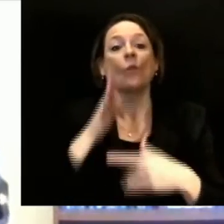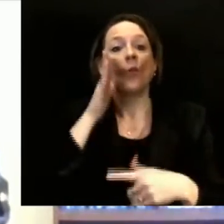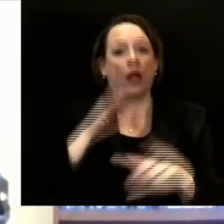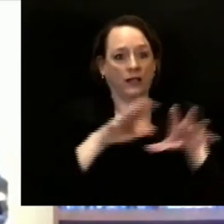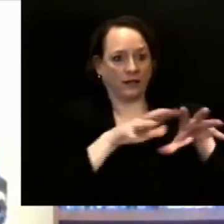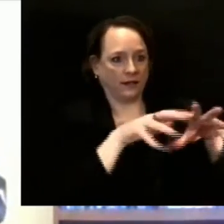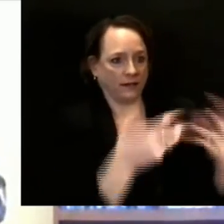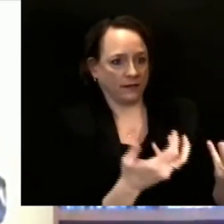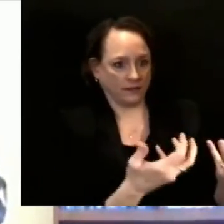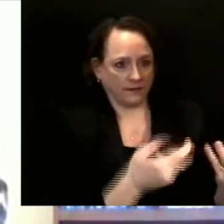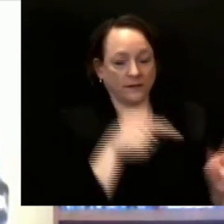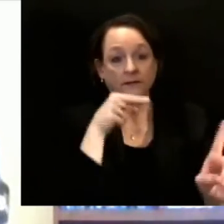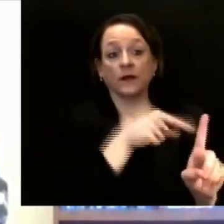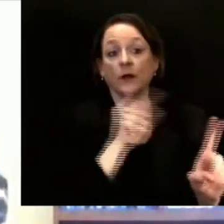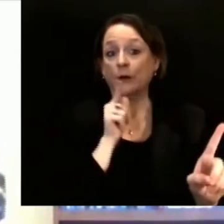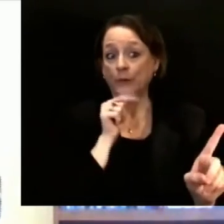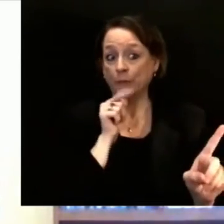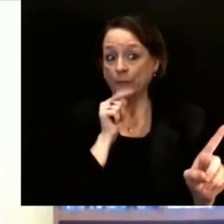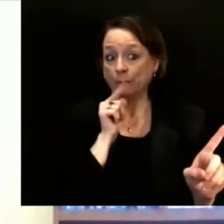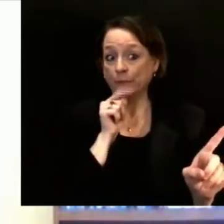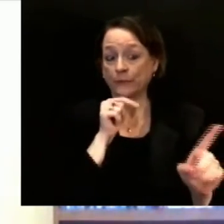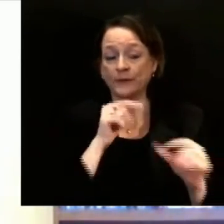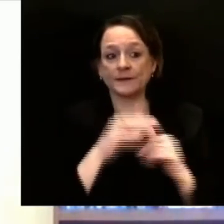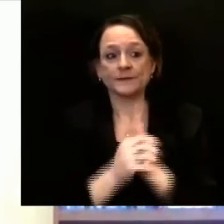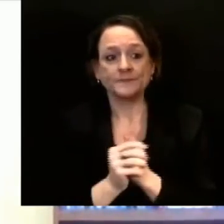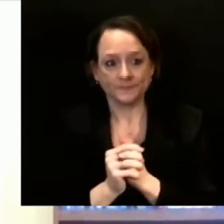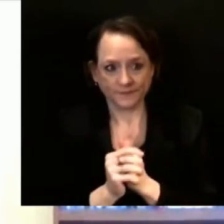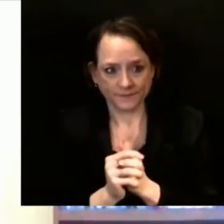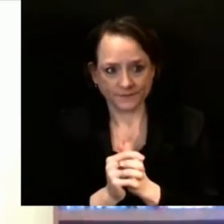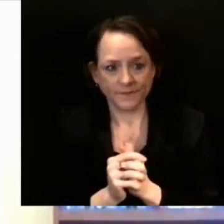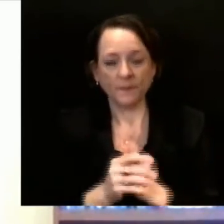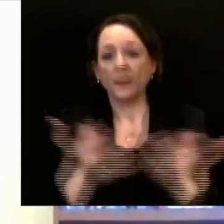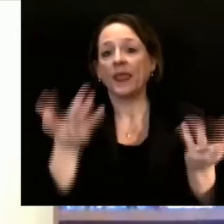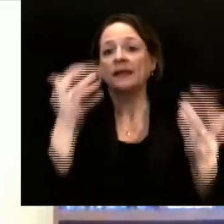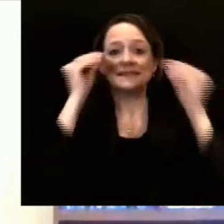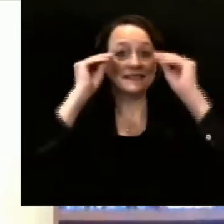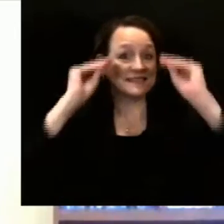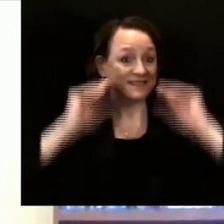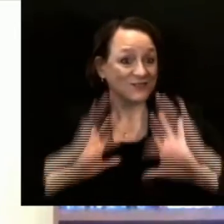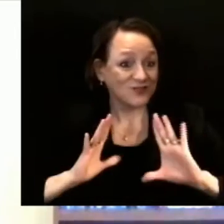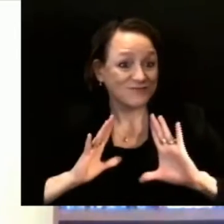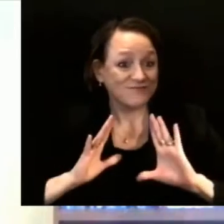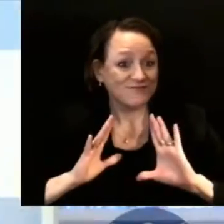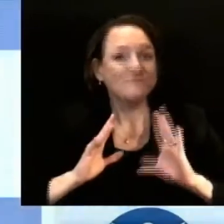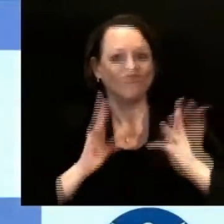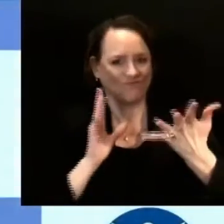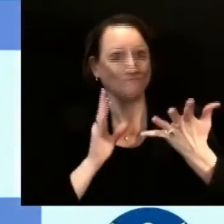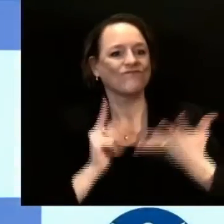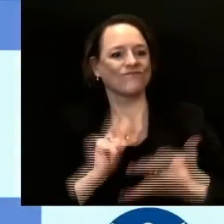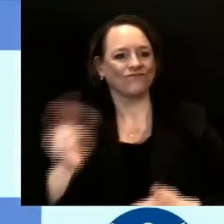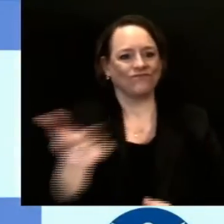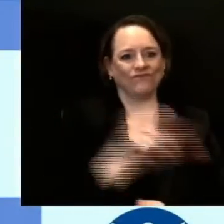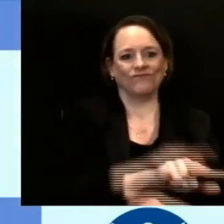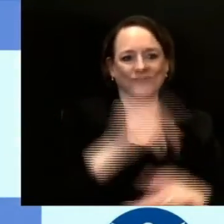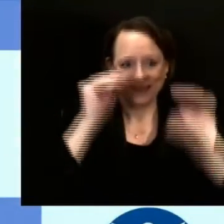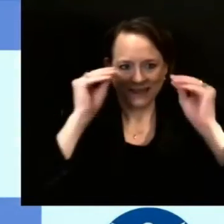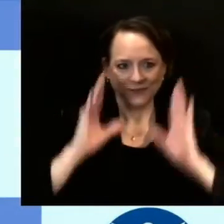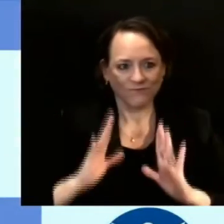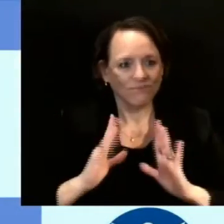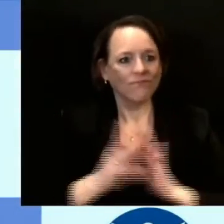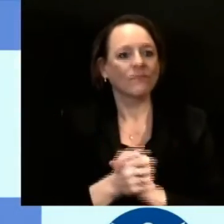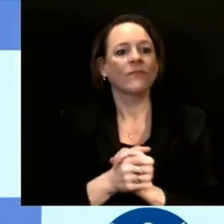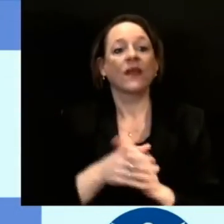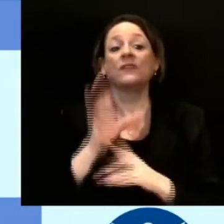yet. When they do, we will prioritize educators, teachers, and child care workers,